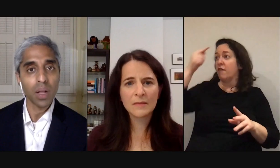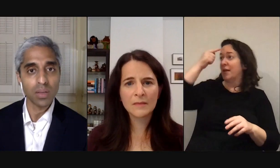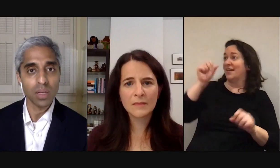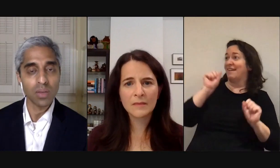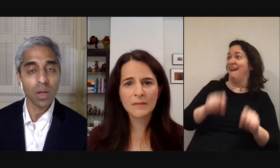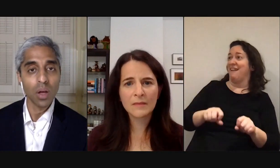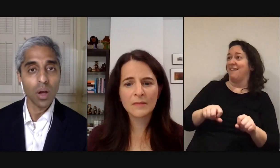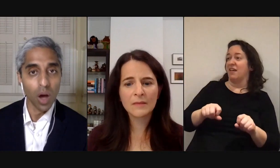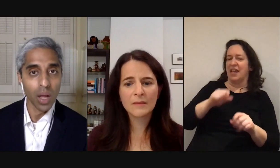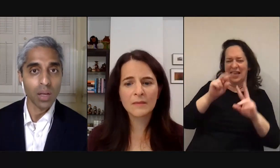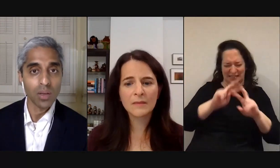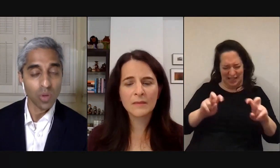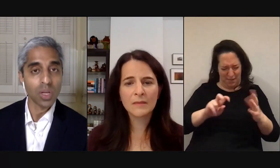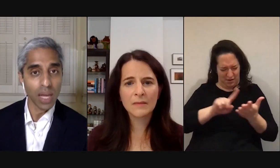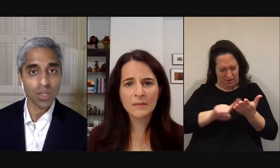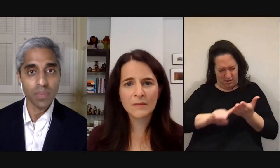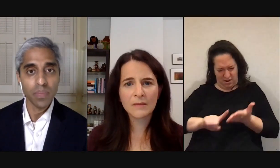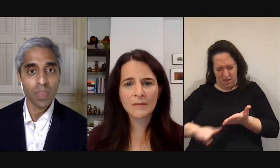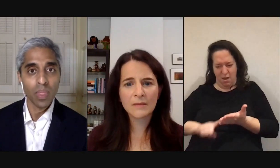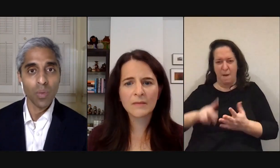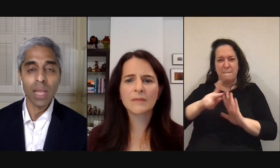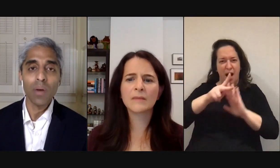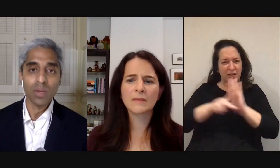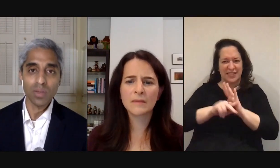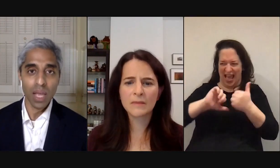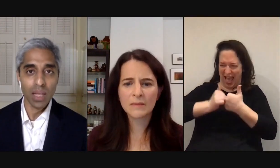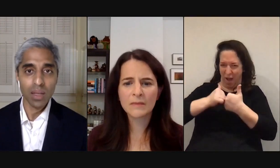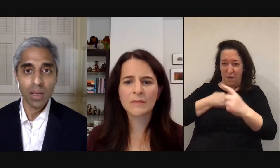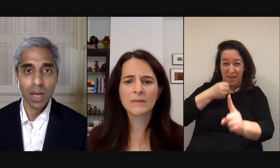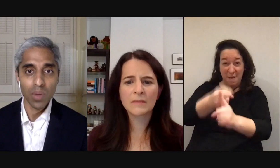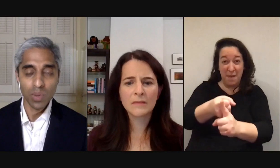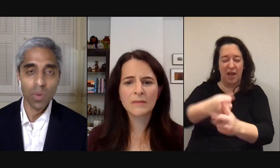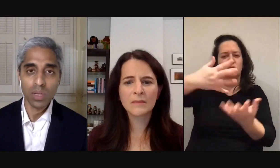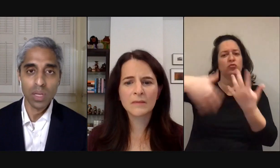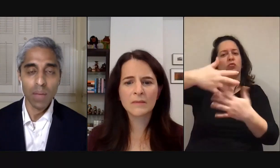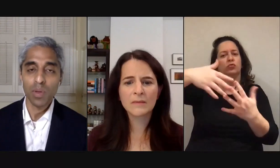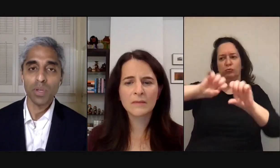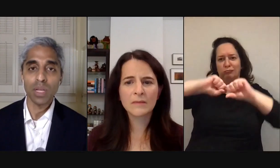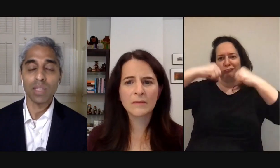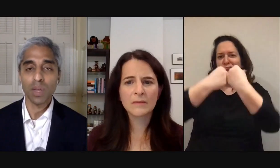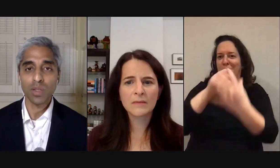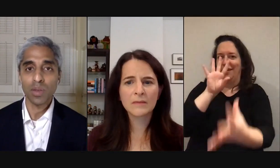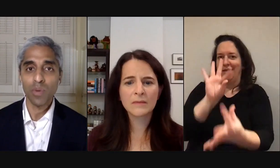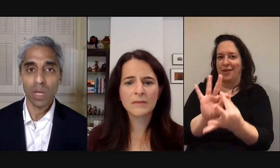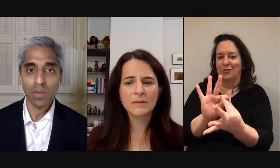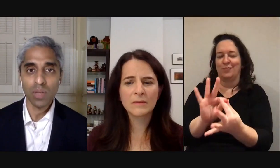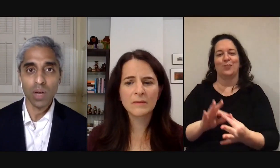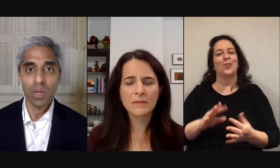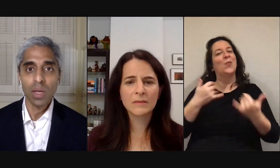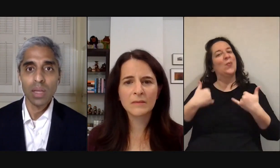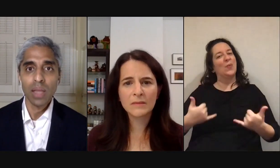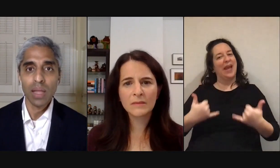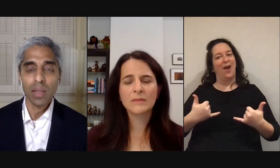of its policies on social connection we now understand which we weren't able to appreciate as much 30 40